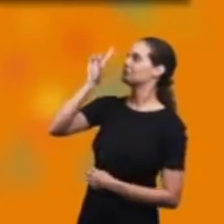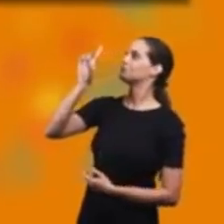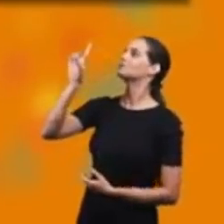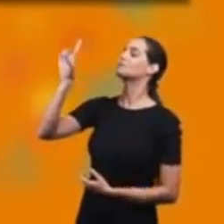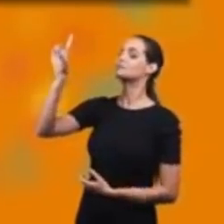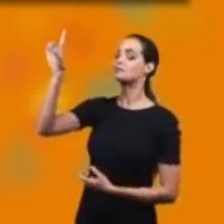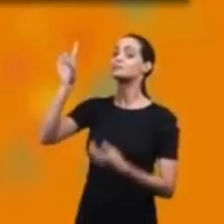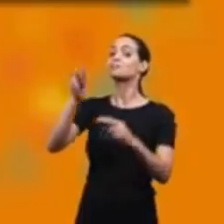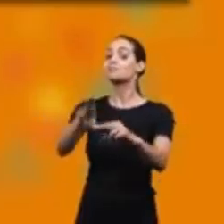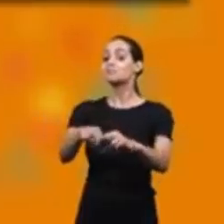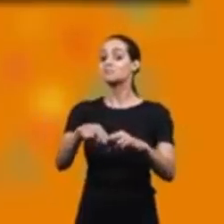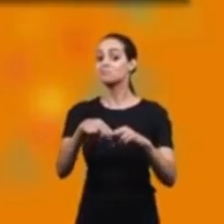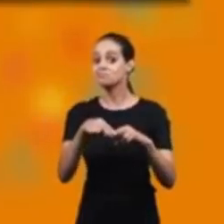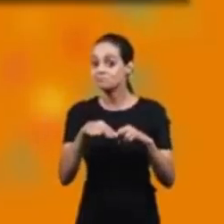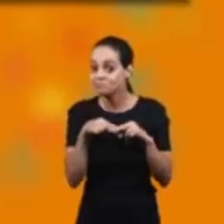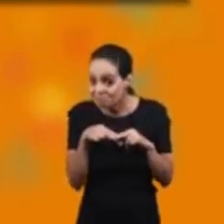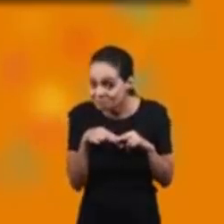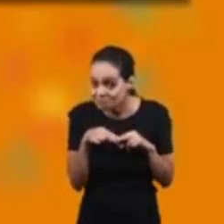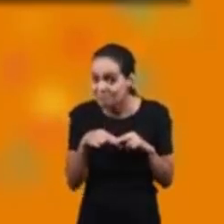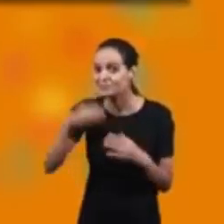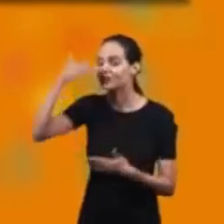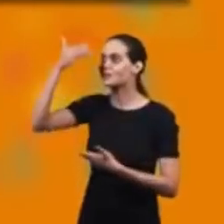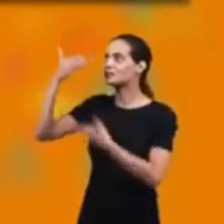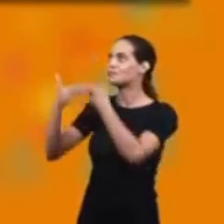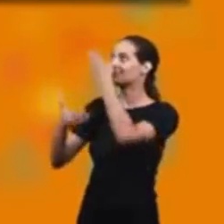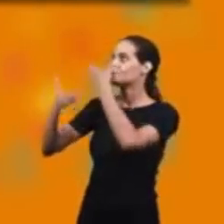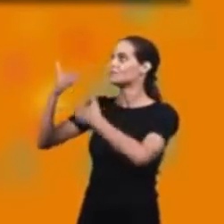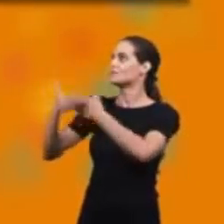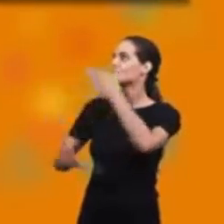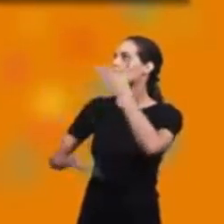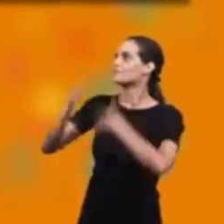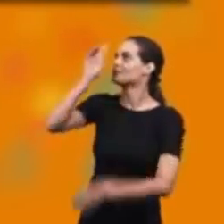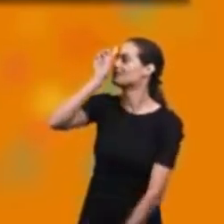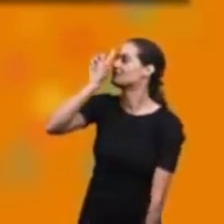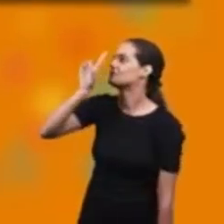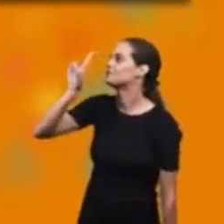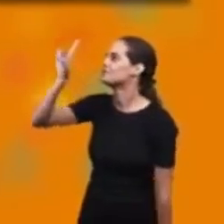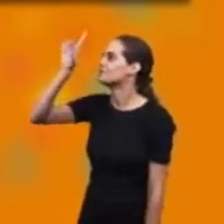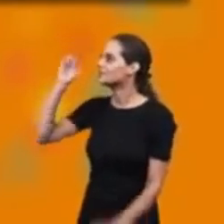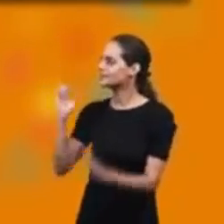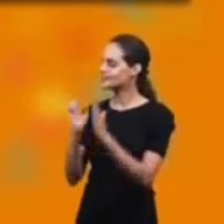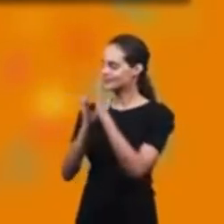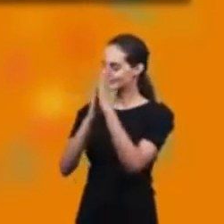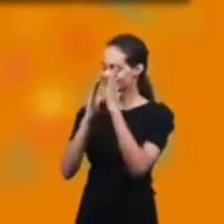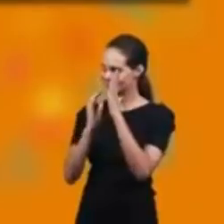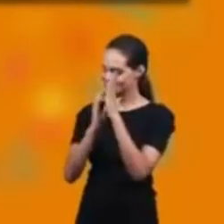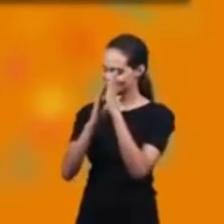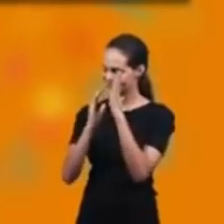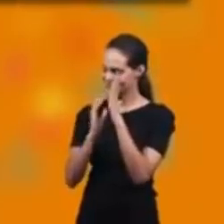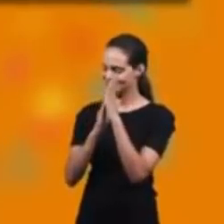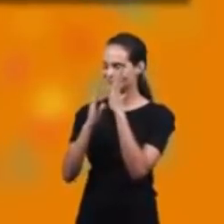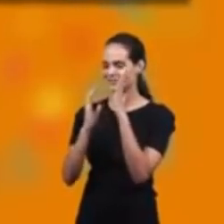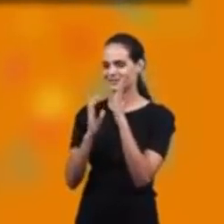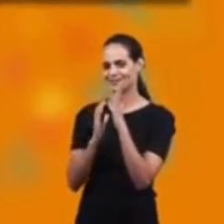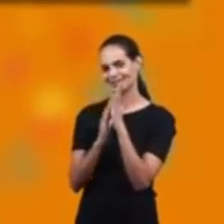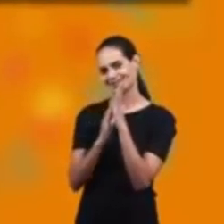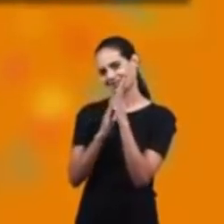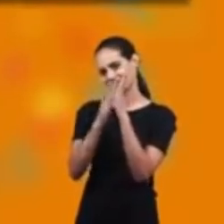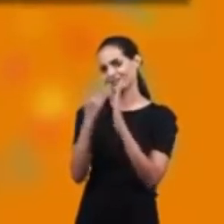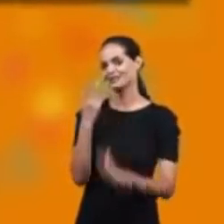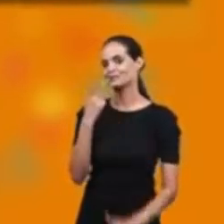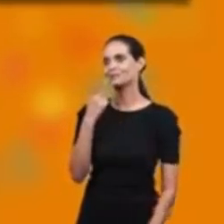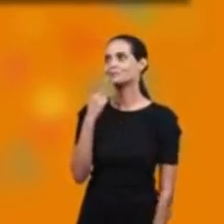semelhança Para esta perante Te, Te, Te louvar